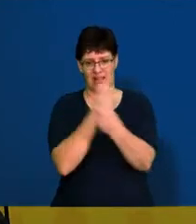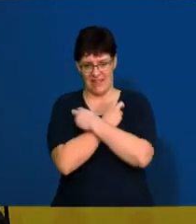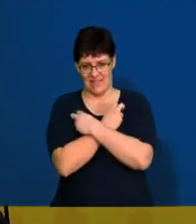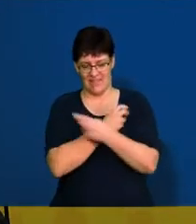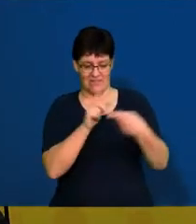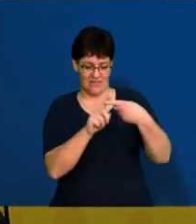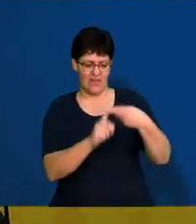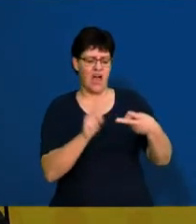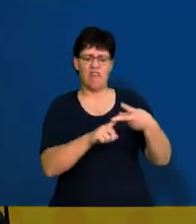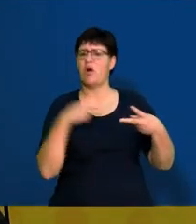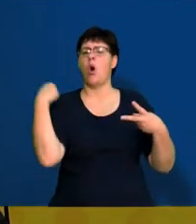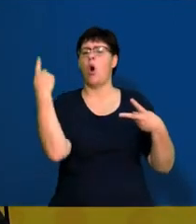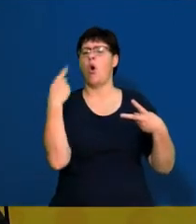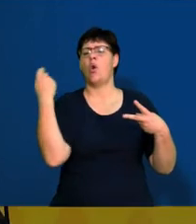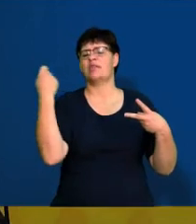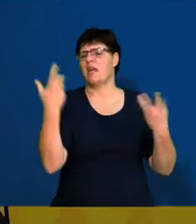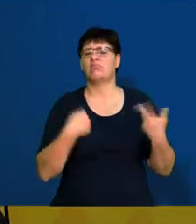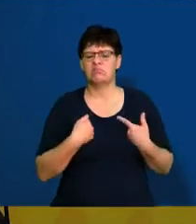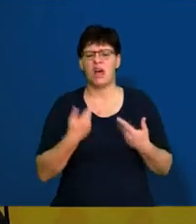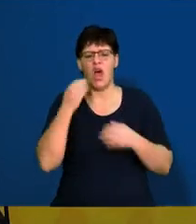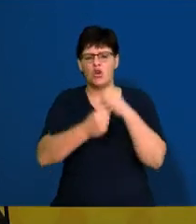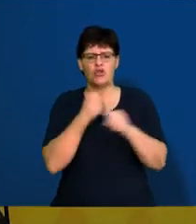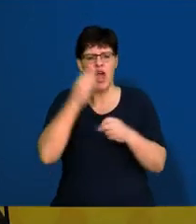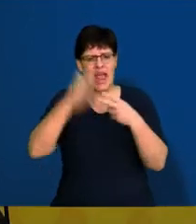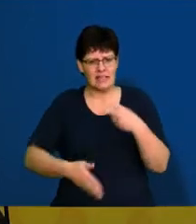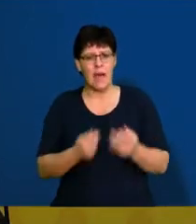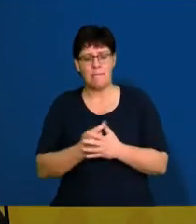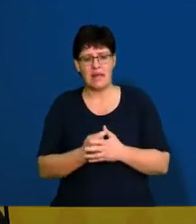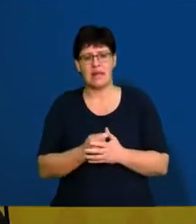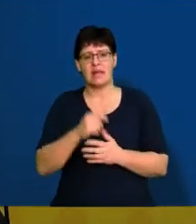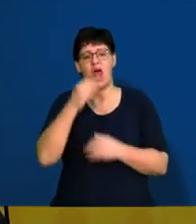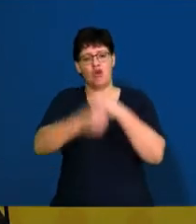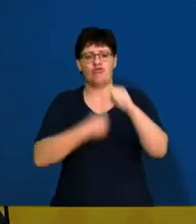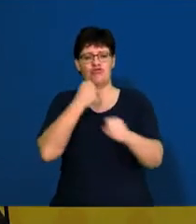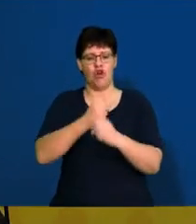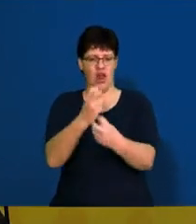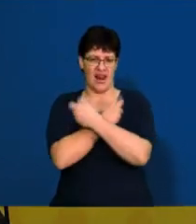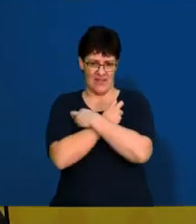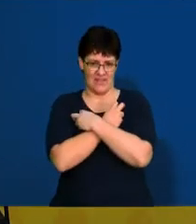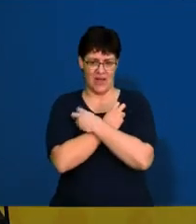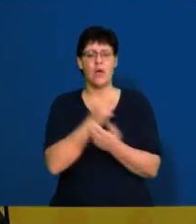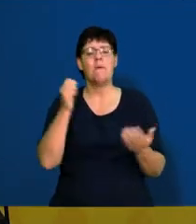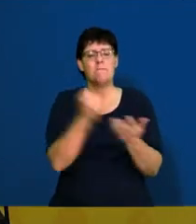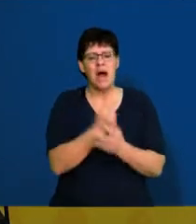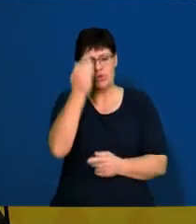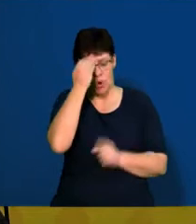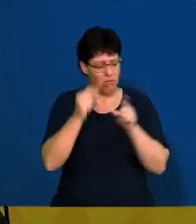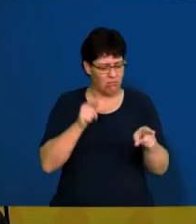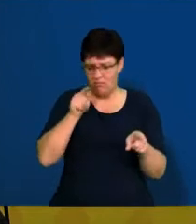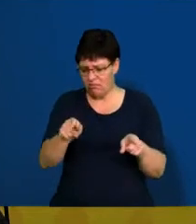I'm taking a holiday at the end of the year, that is known as annual leave. So make sure that you know what